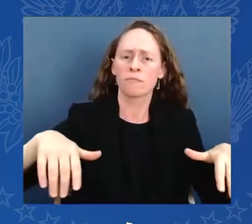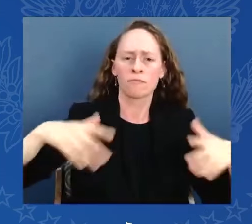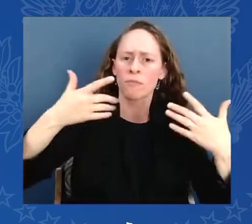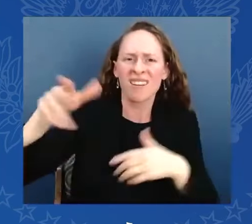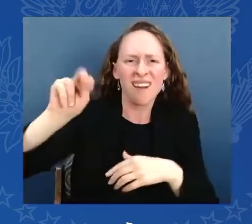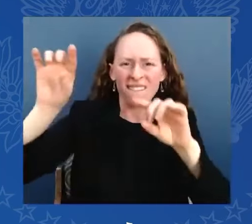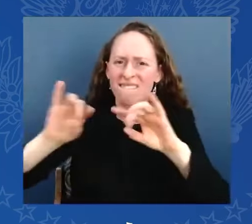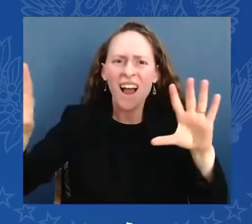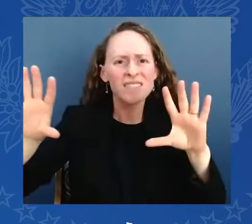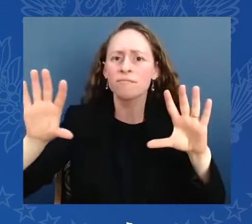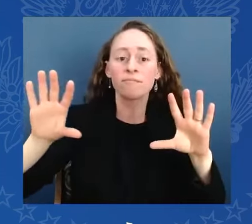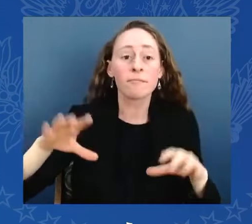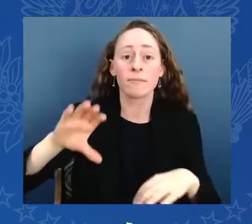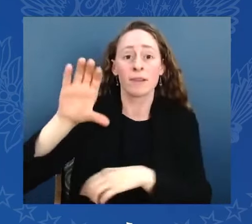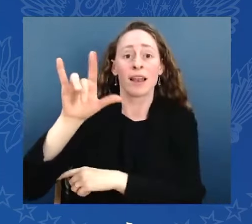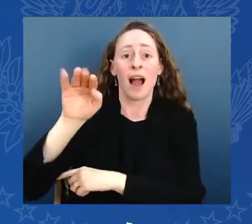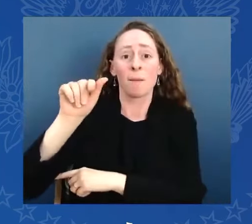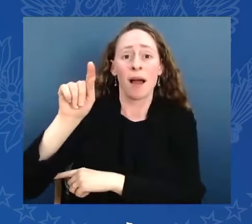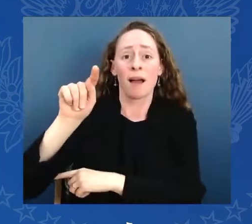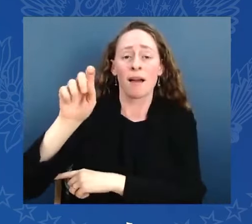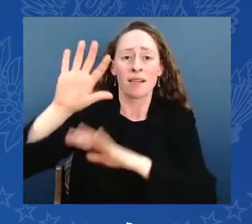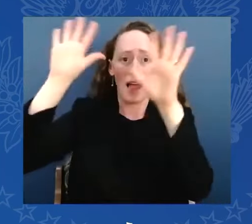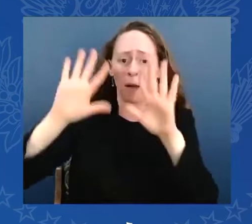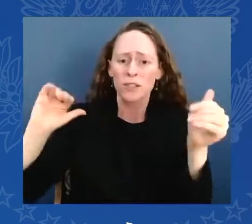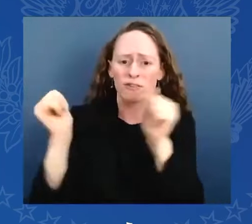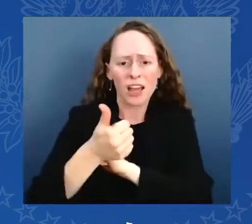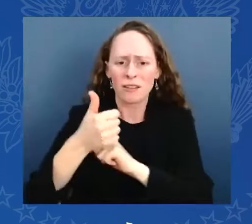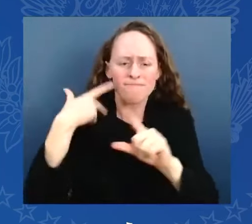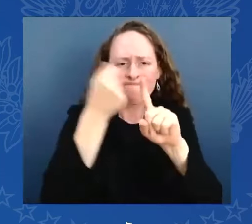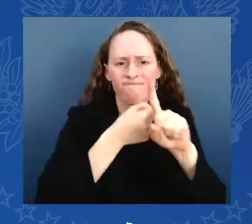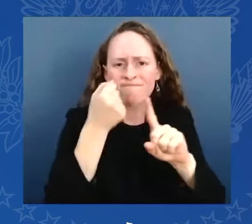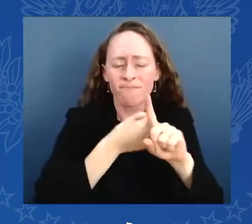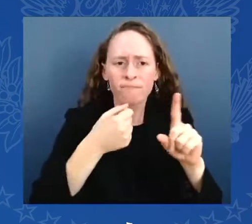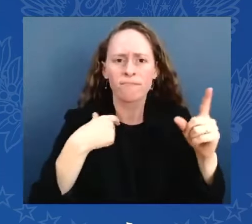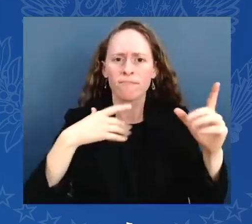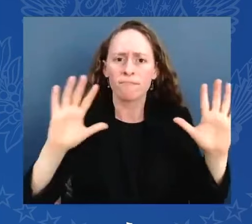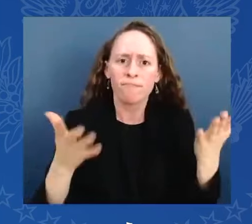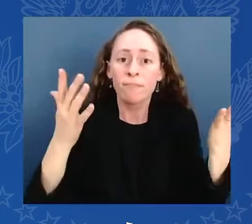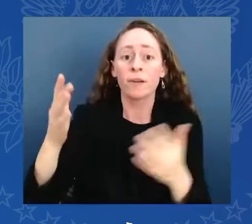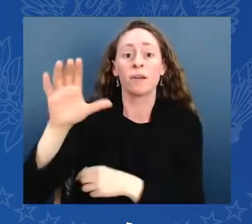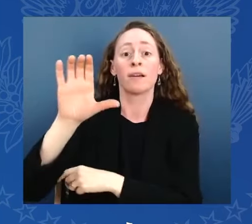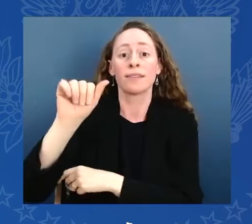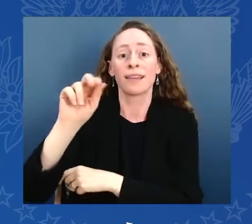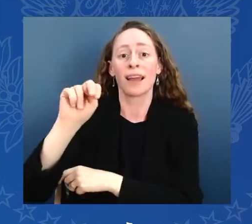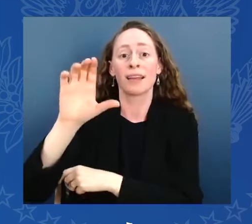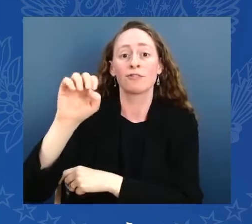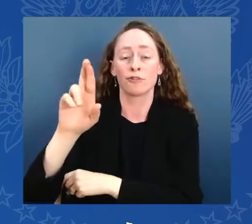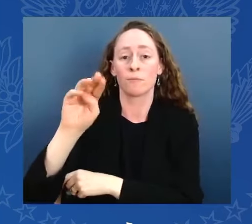And I will keep fighting my — for my cancer moonshot, so we can end cancer as we know it, because we can do it.